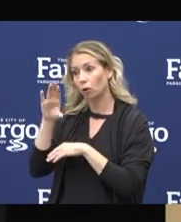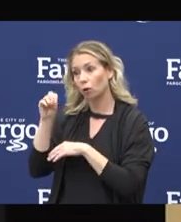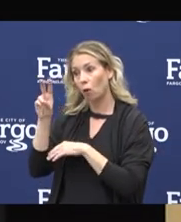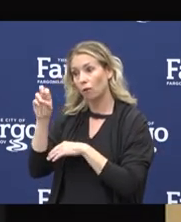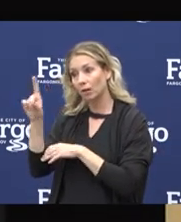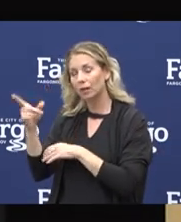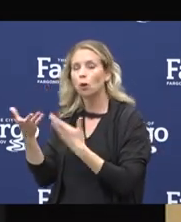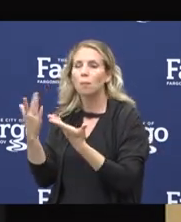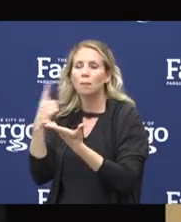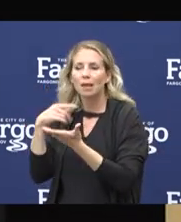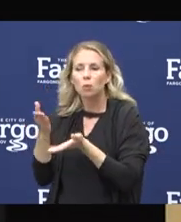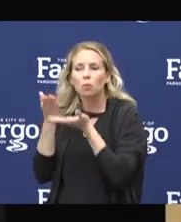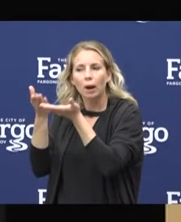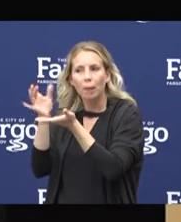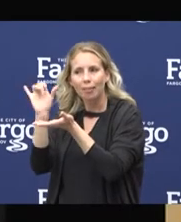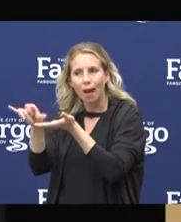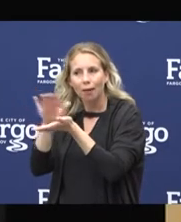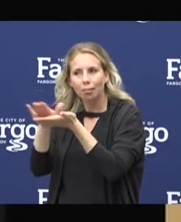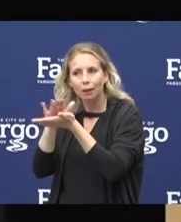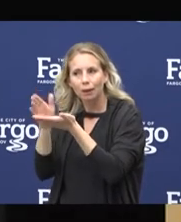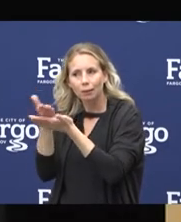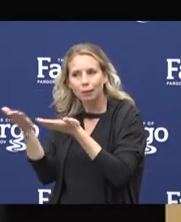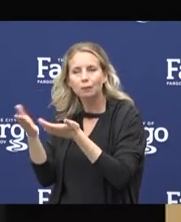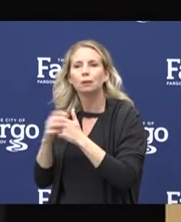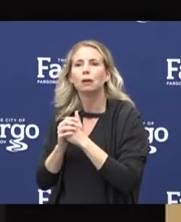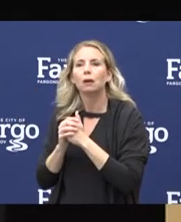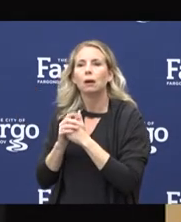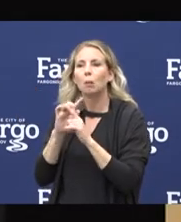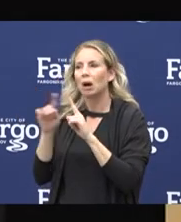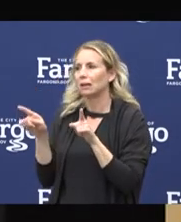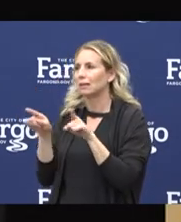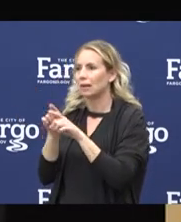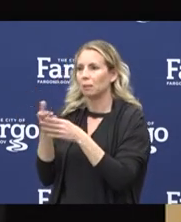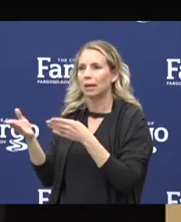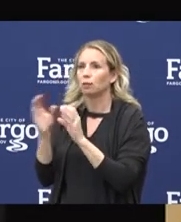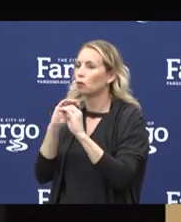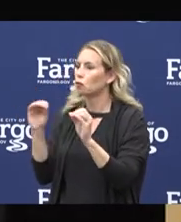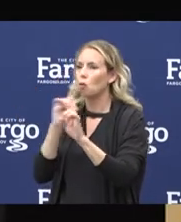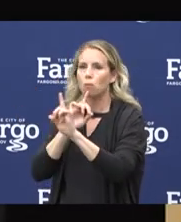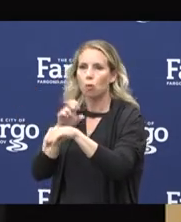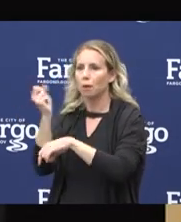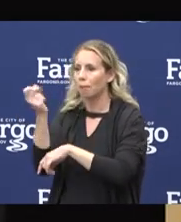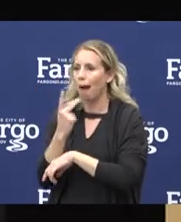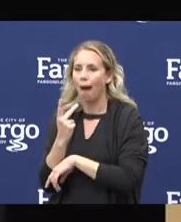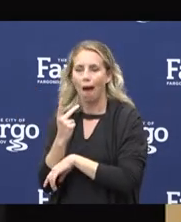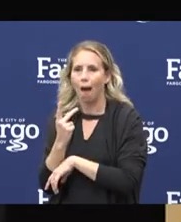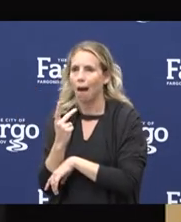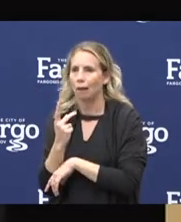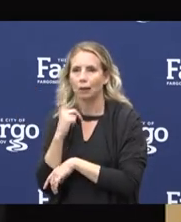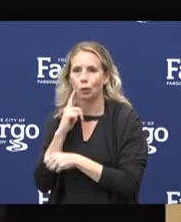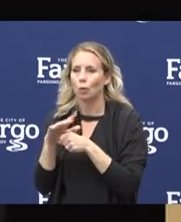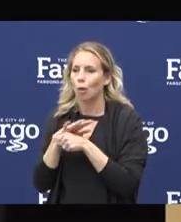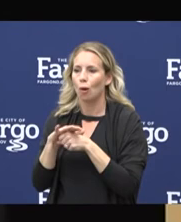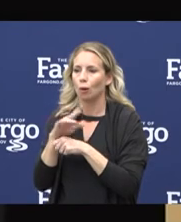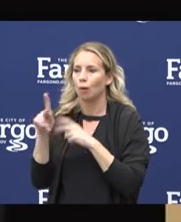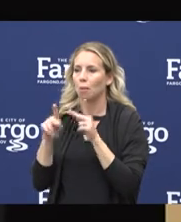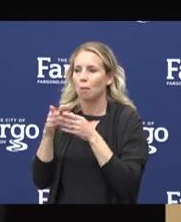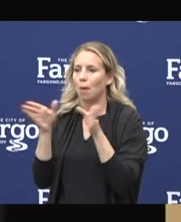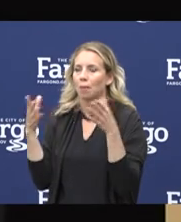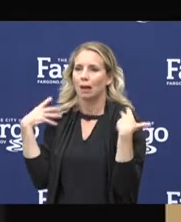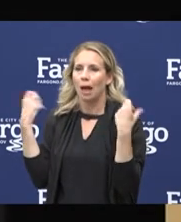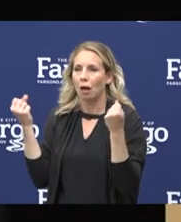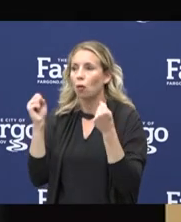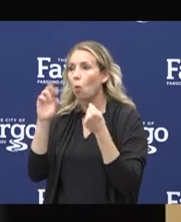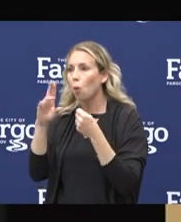recommend that. But it would be the exact same thing. There is no reporting back to local public health or to the state in